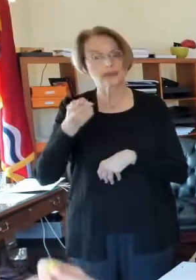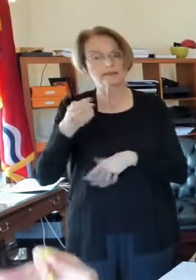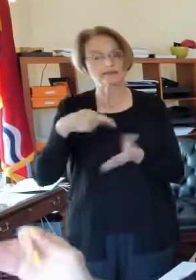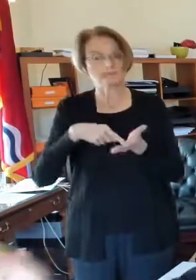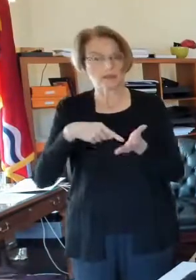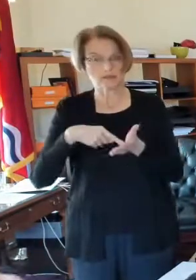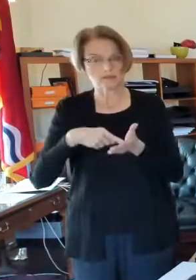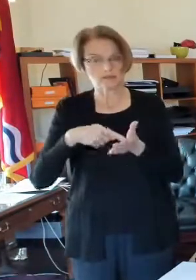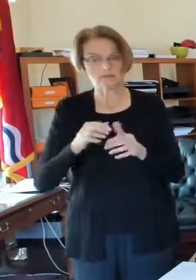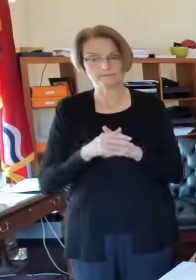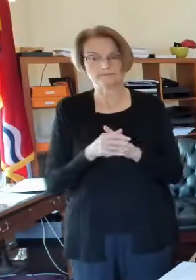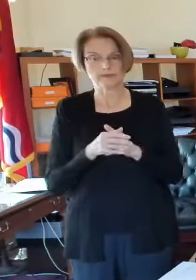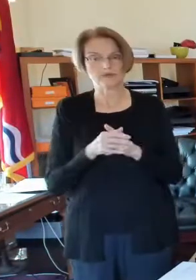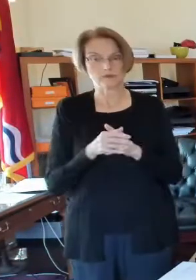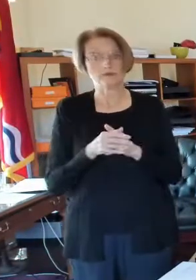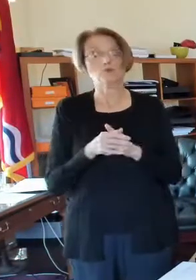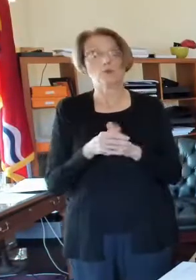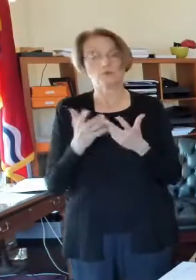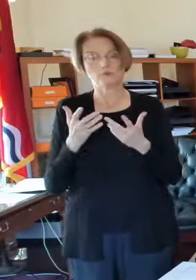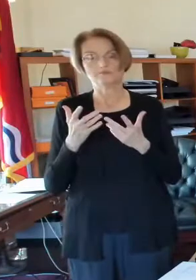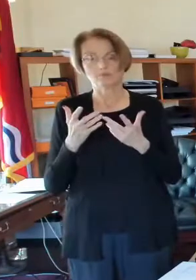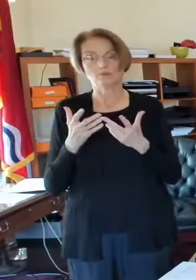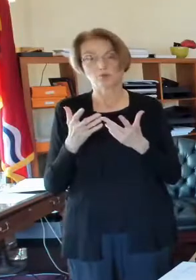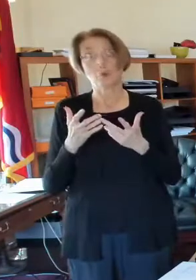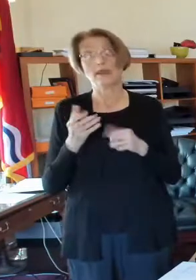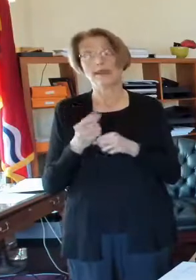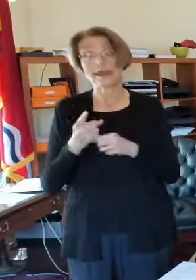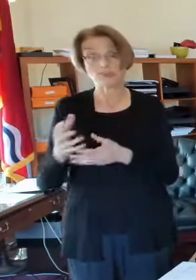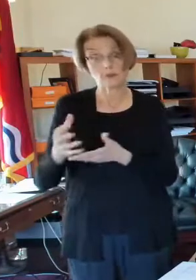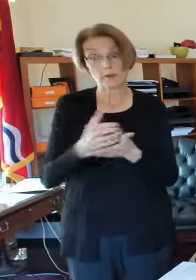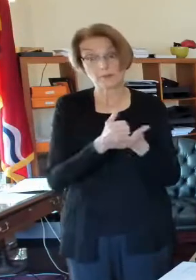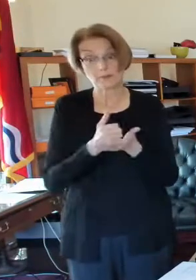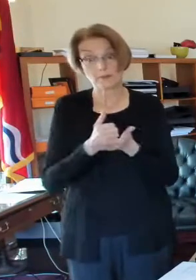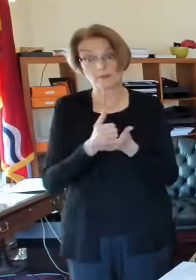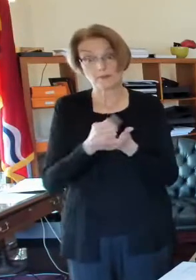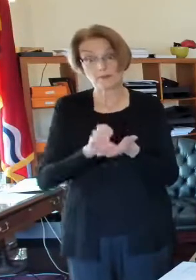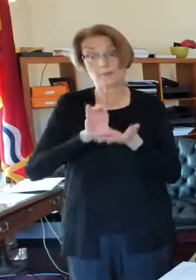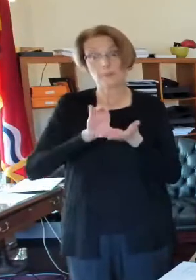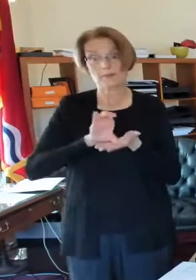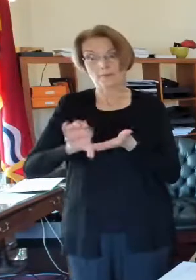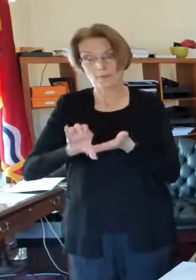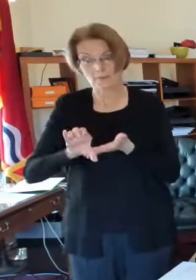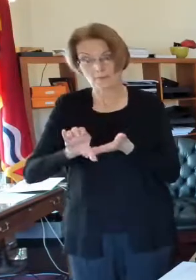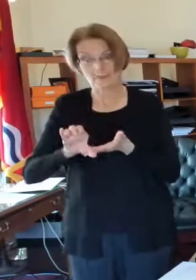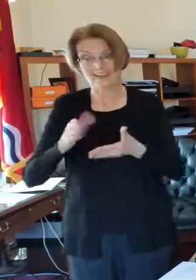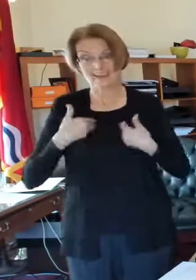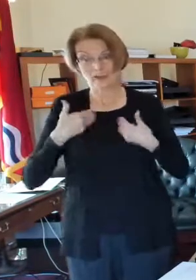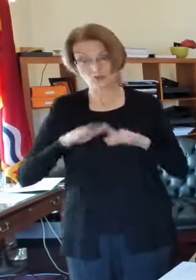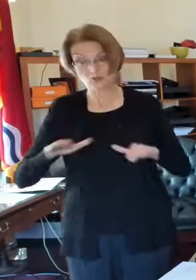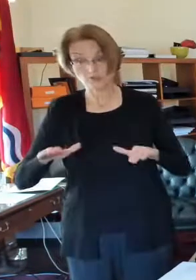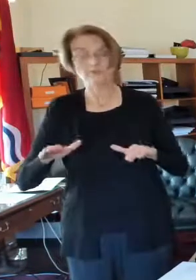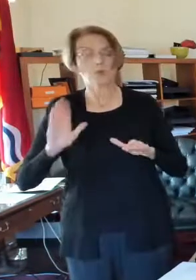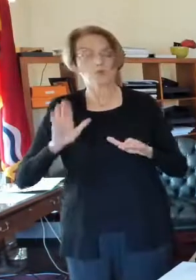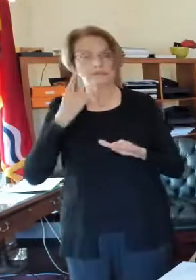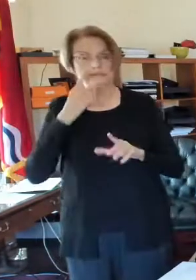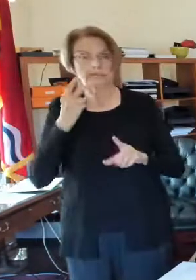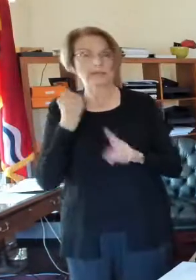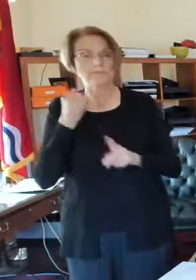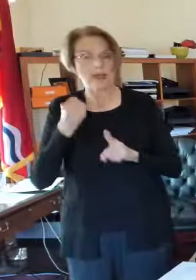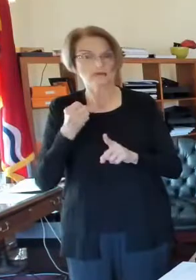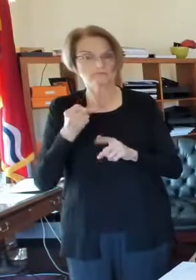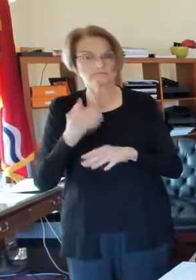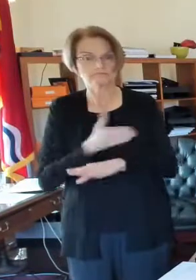that we'll begin seeing the impact and additional funding for early childhood education. Joe's question, Mayor,